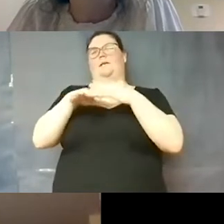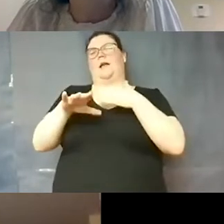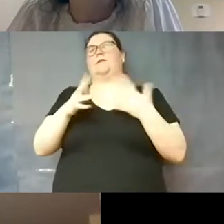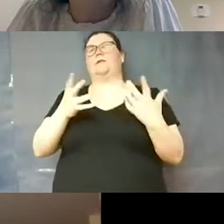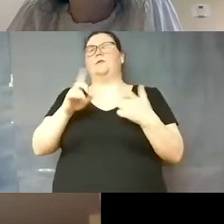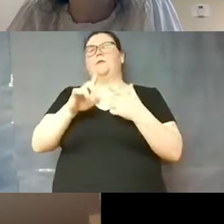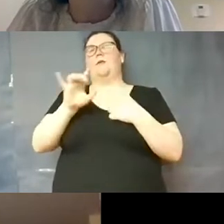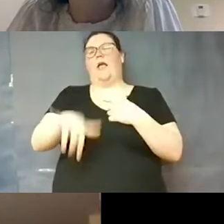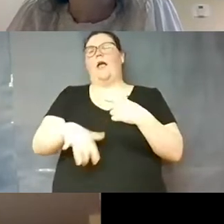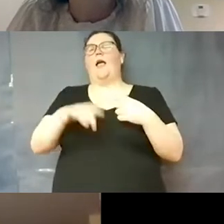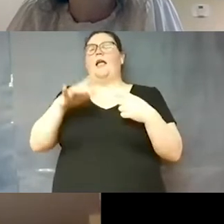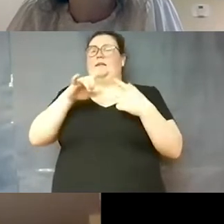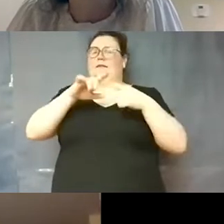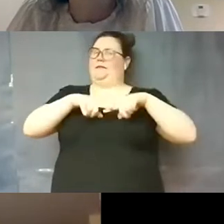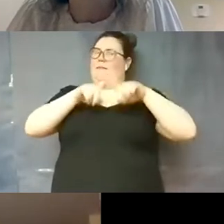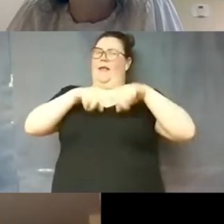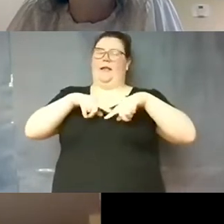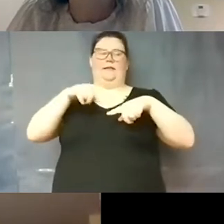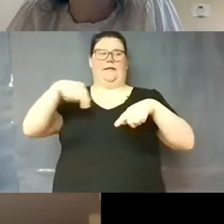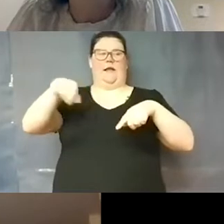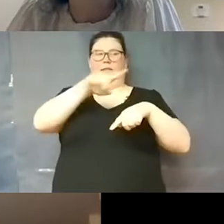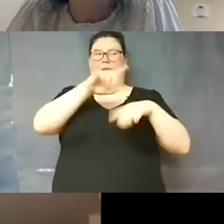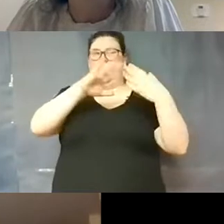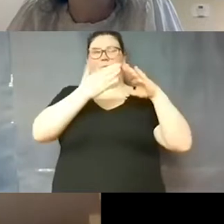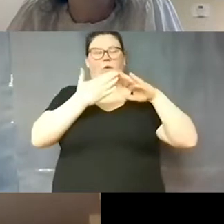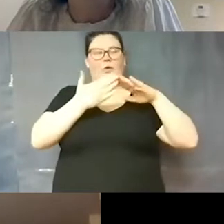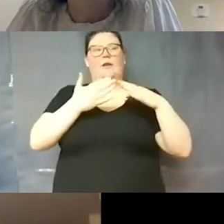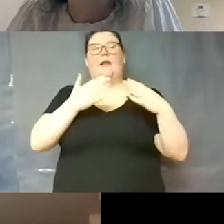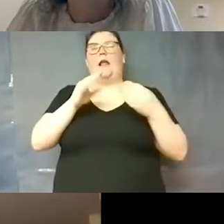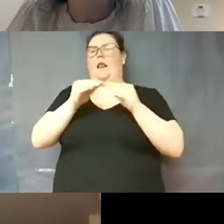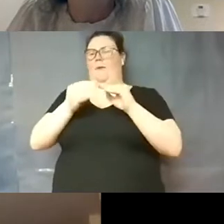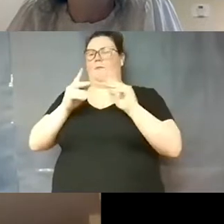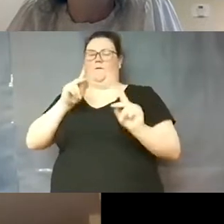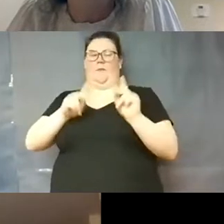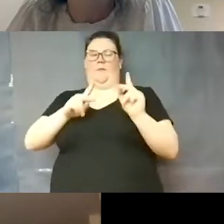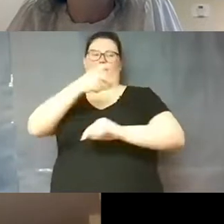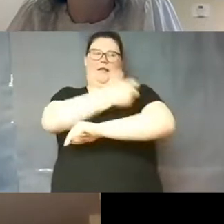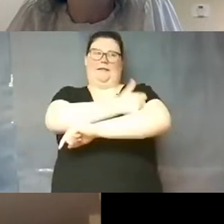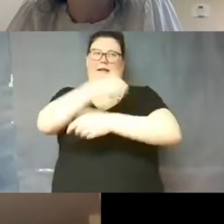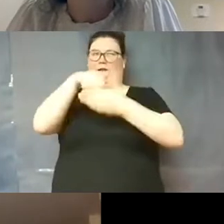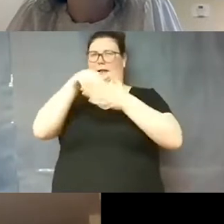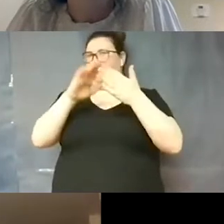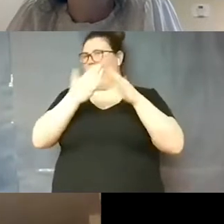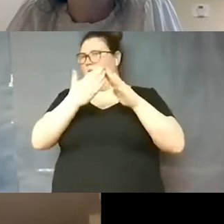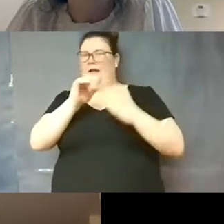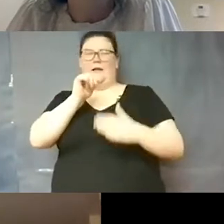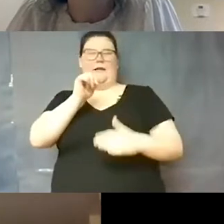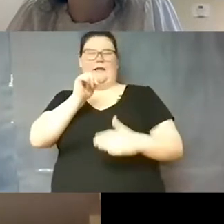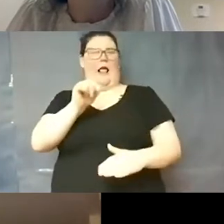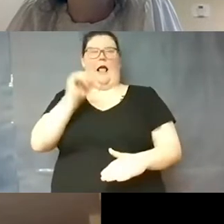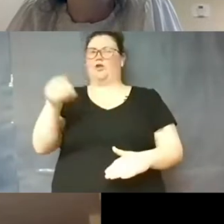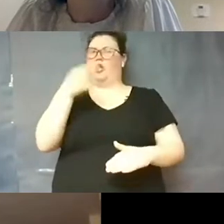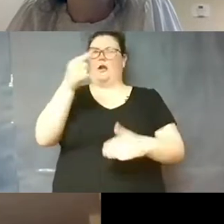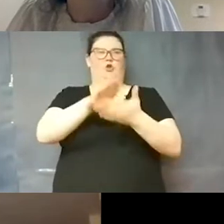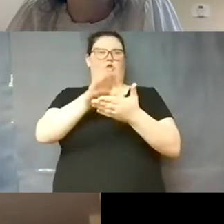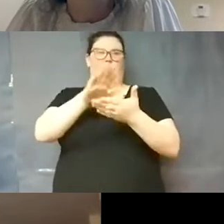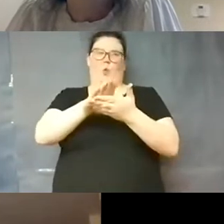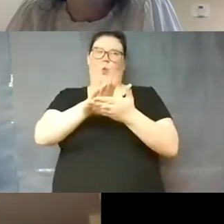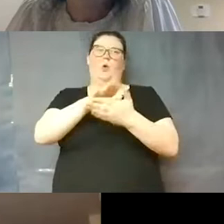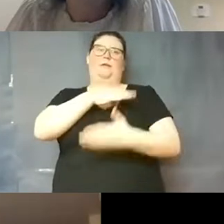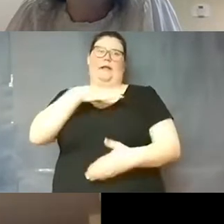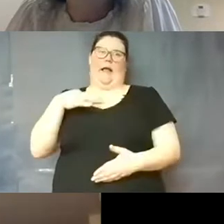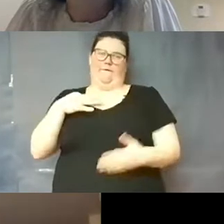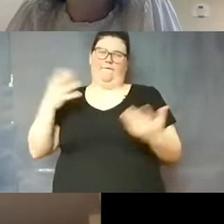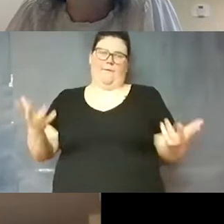people in the community um how the number of people that are vaccinated in our community not just our school um our school staff so